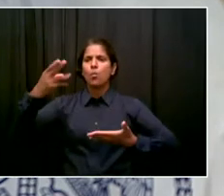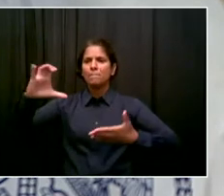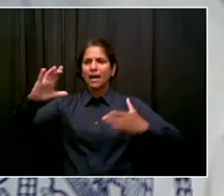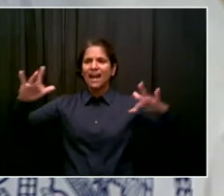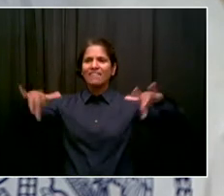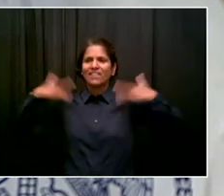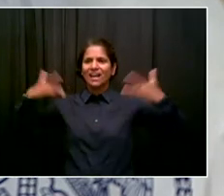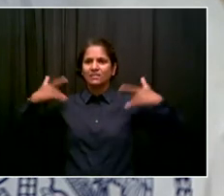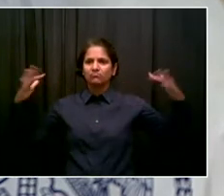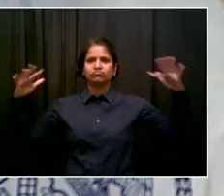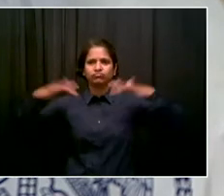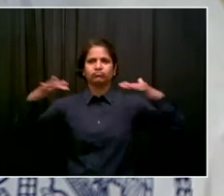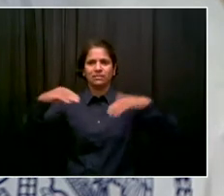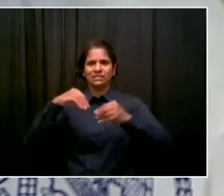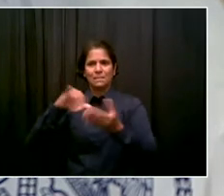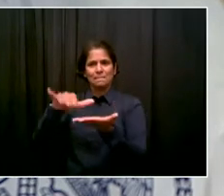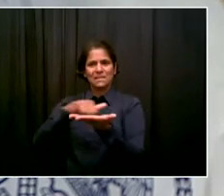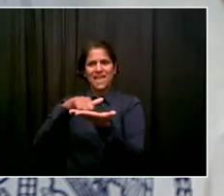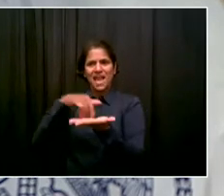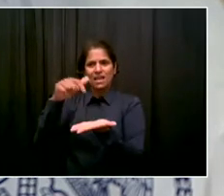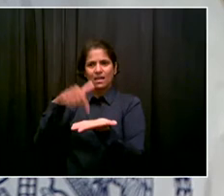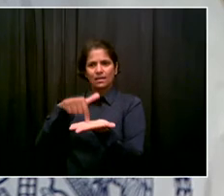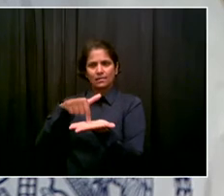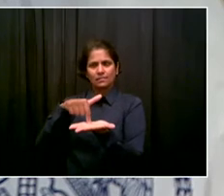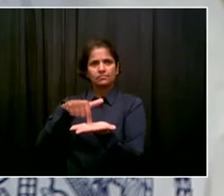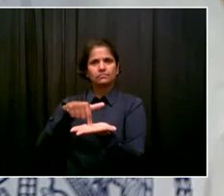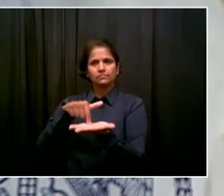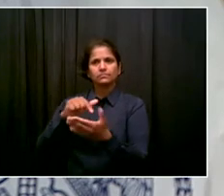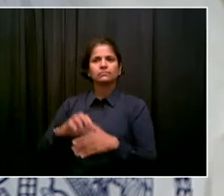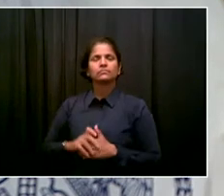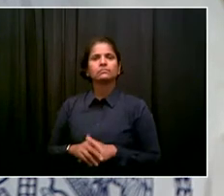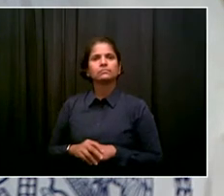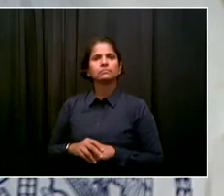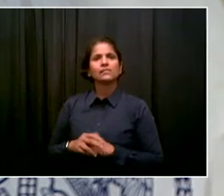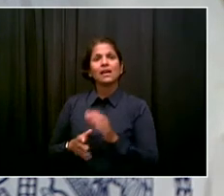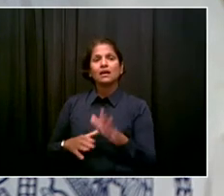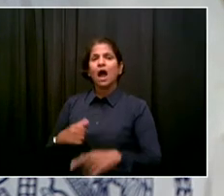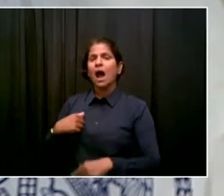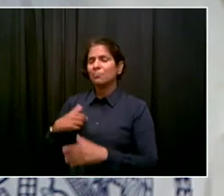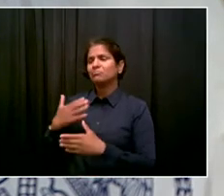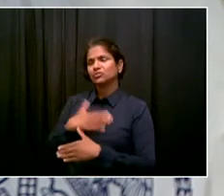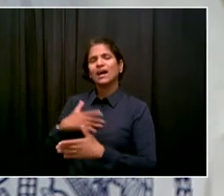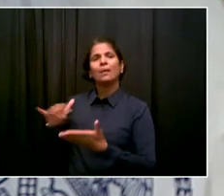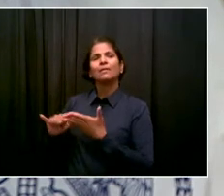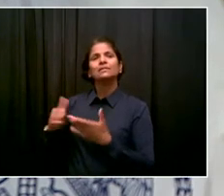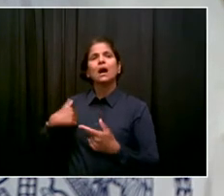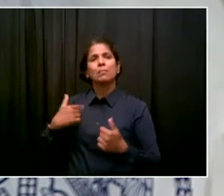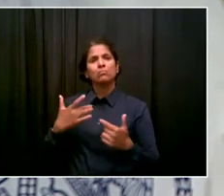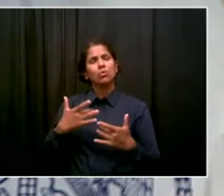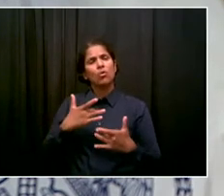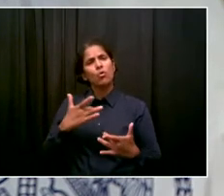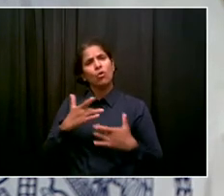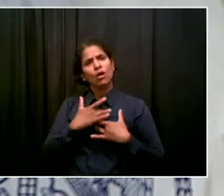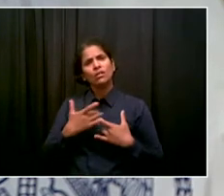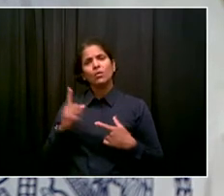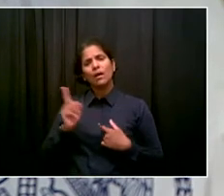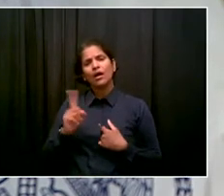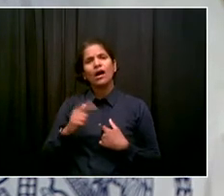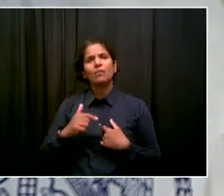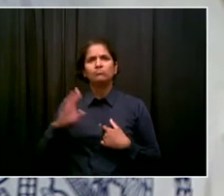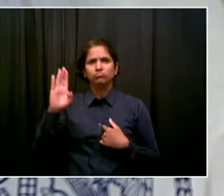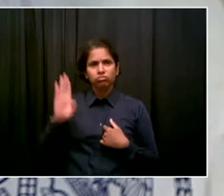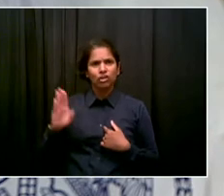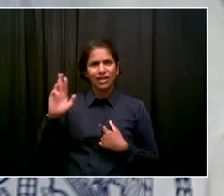whole of New York City. My heart's in Brooklyn, my heart's where I come from, and my heart's in all the boroughs that make up 7 million of us.